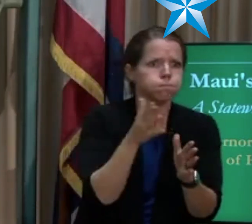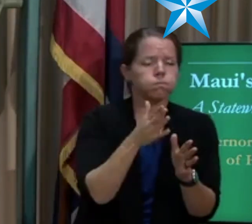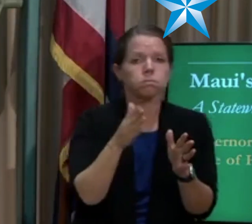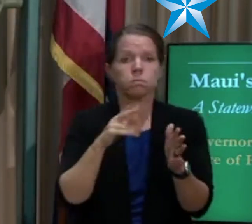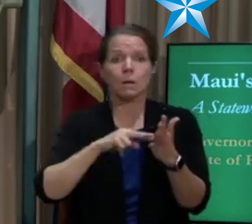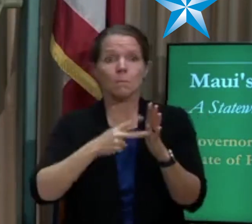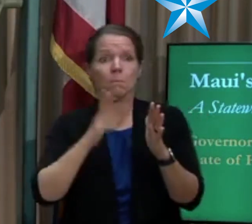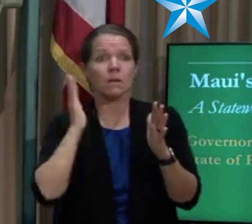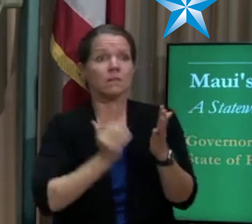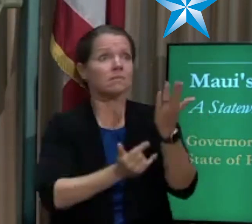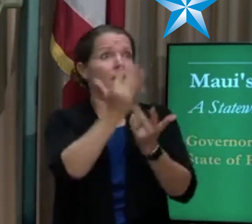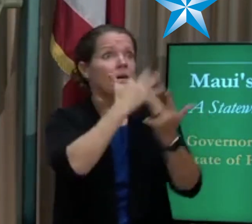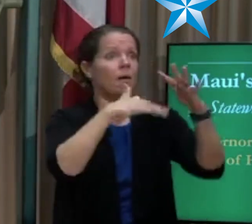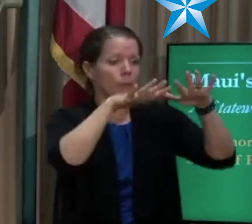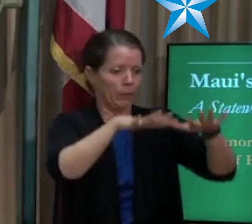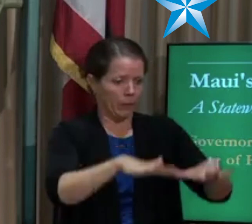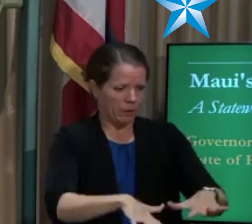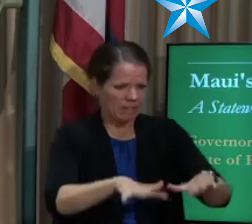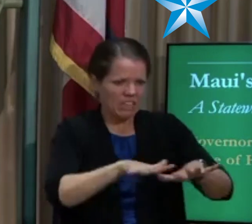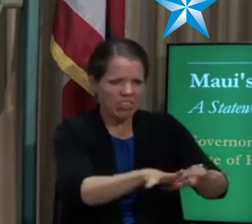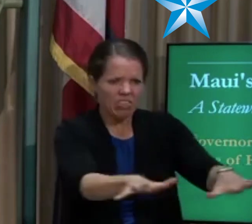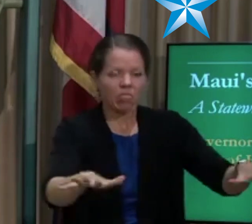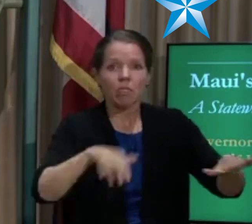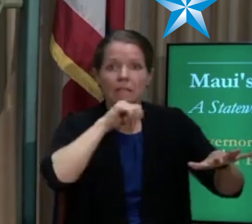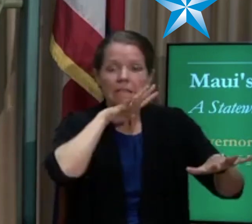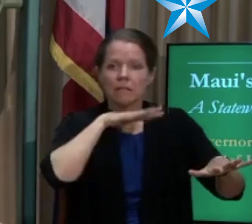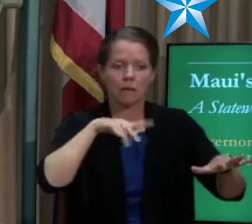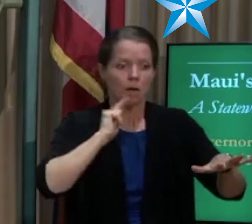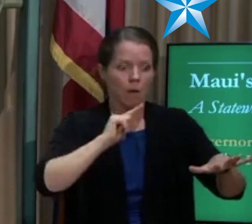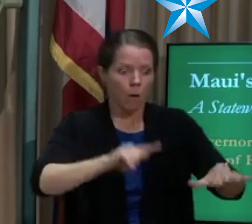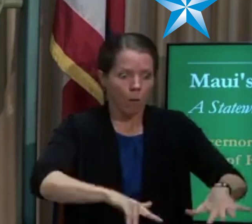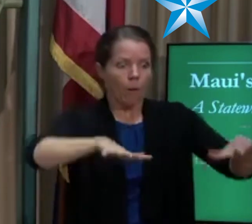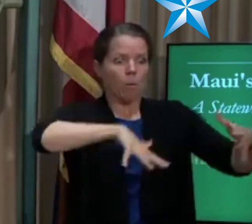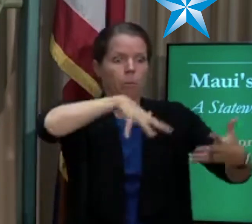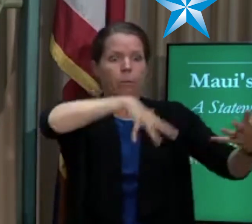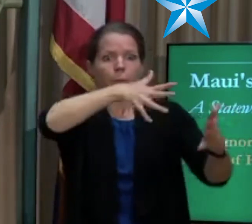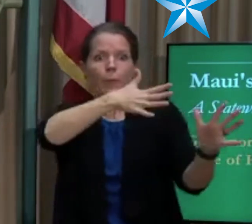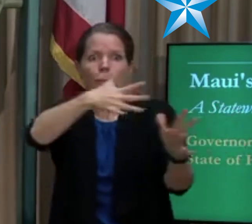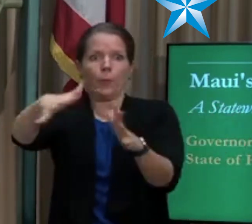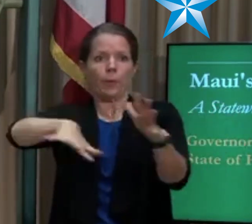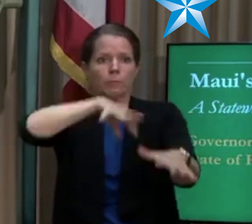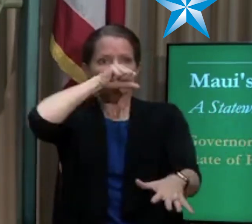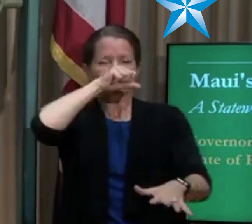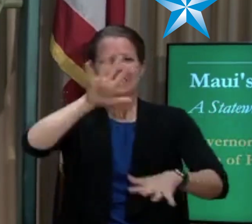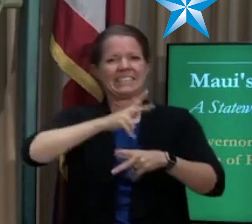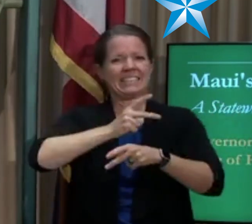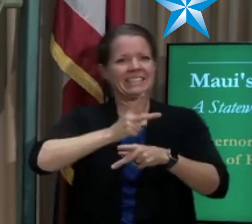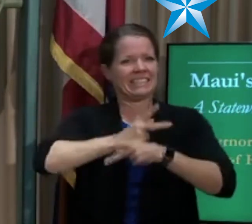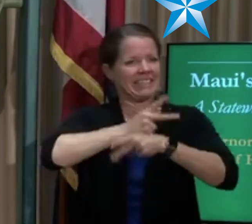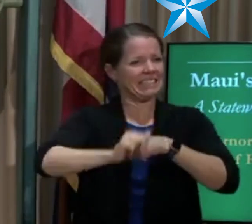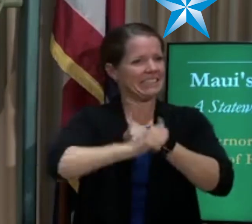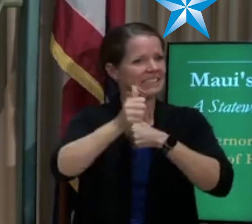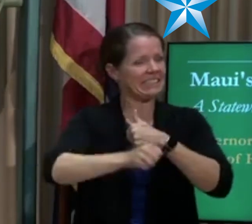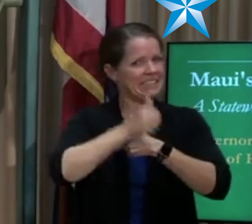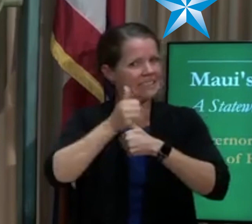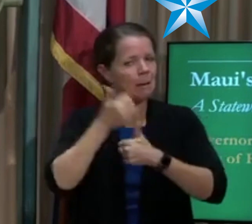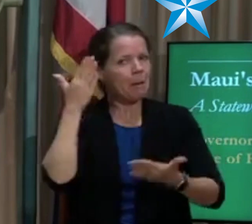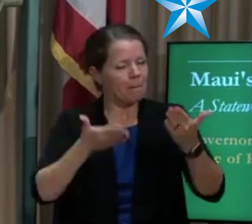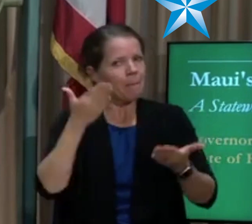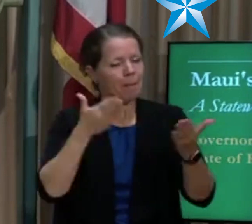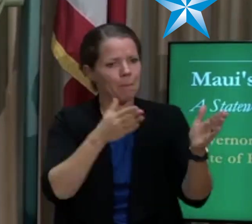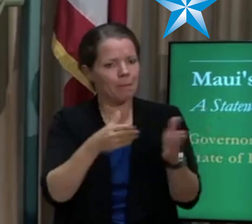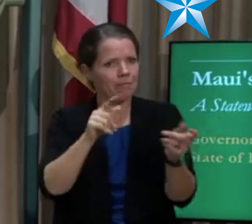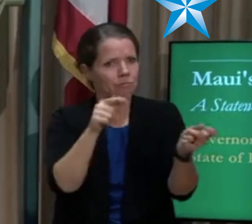very large number of quadrants or zones, and I would actually defer to them for any more details than that.